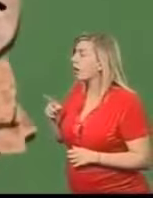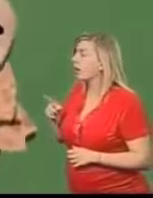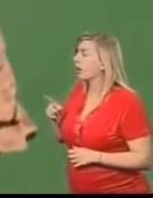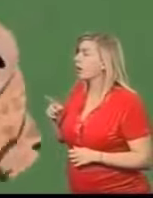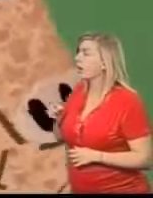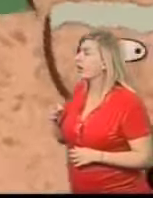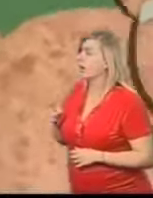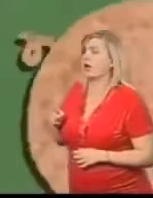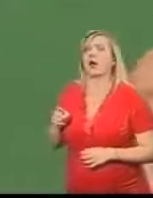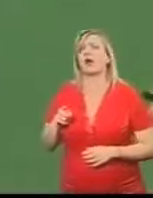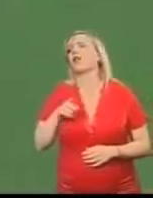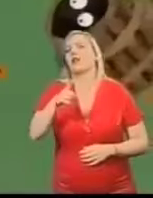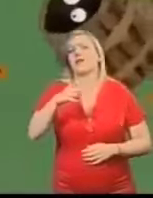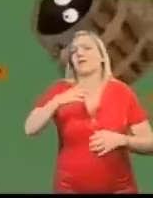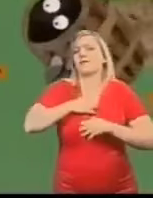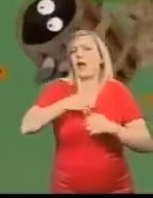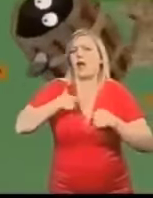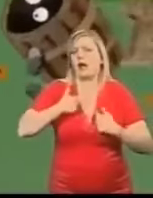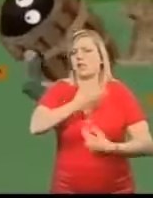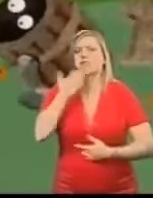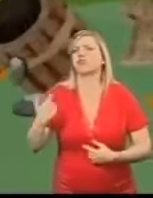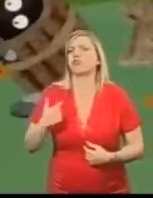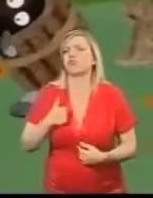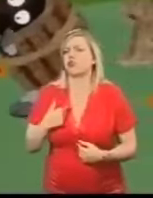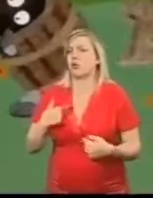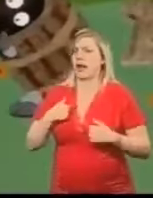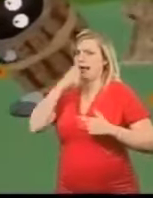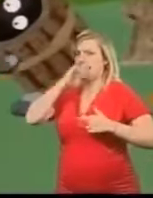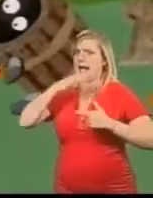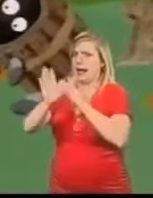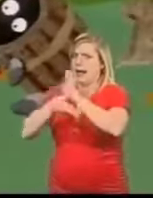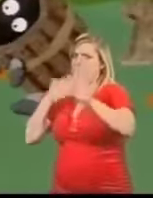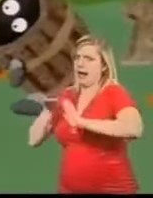You don't scare me Mr. Monster Not now that I can do this